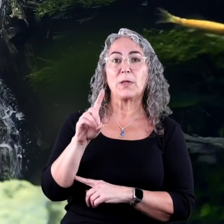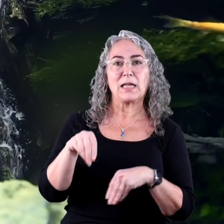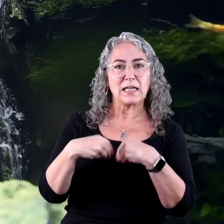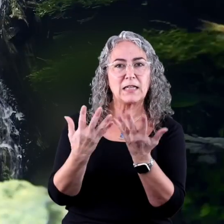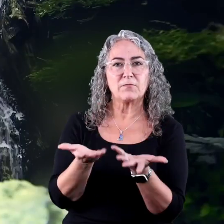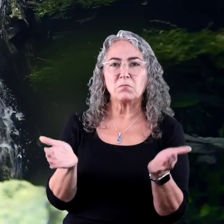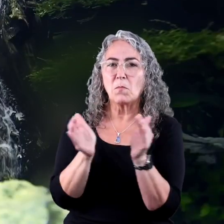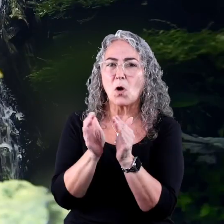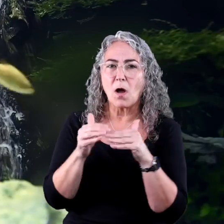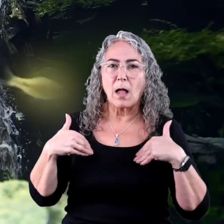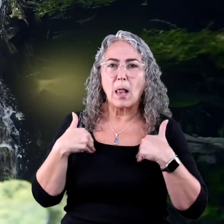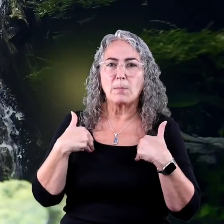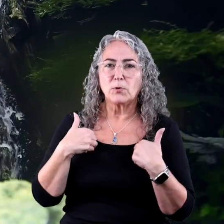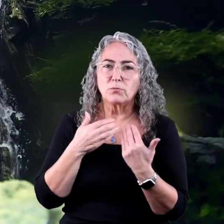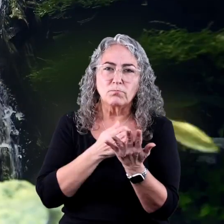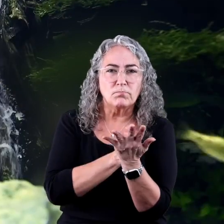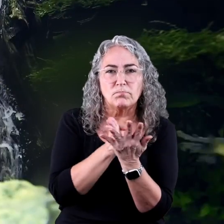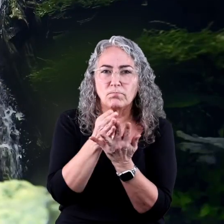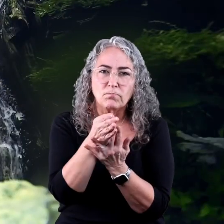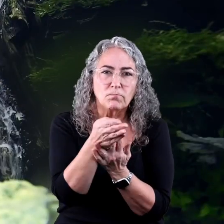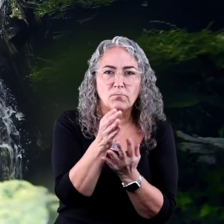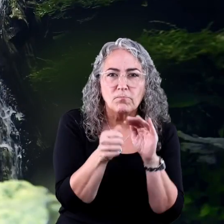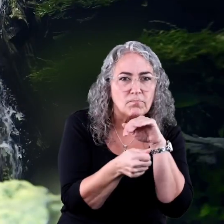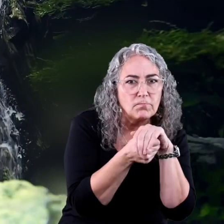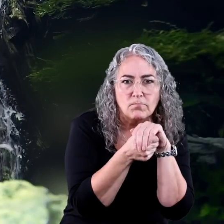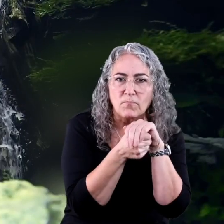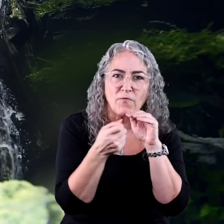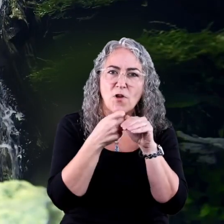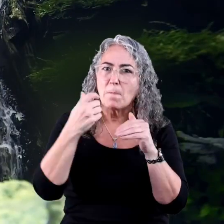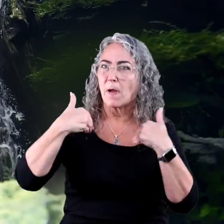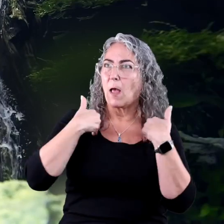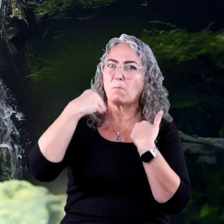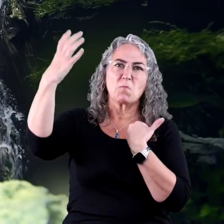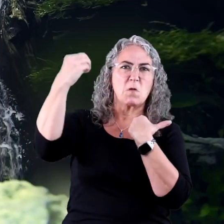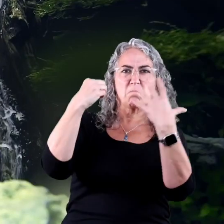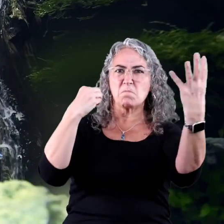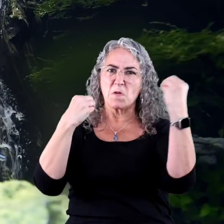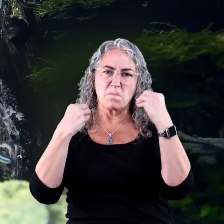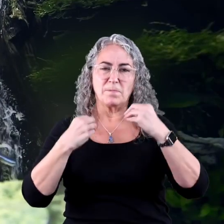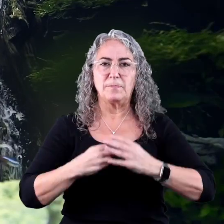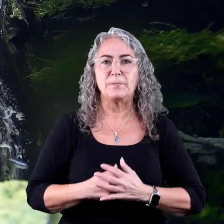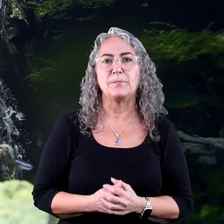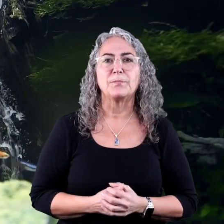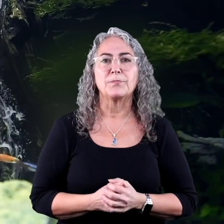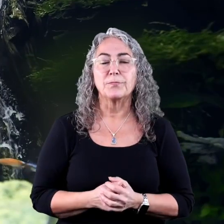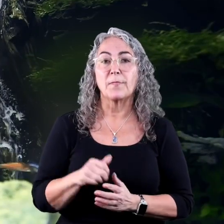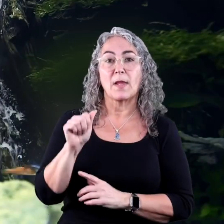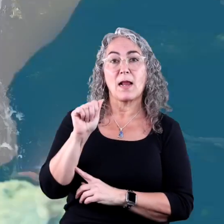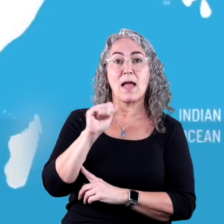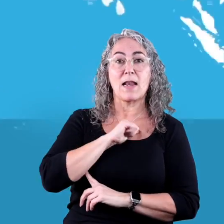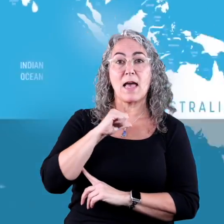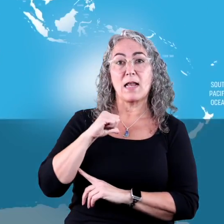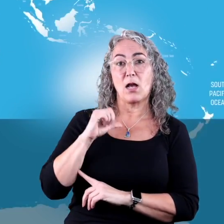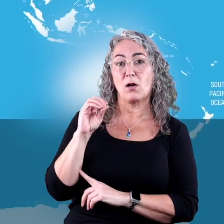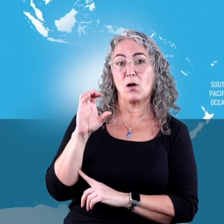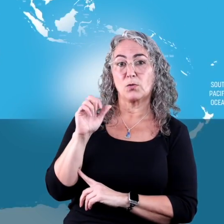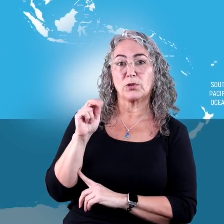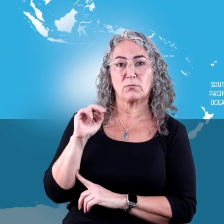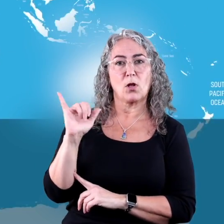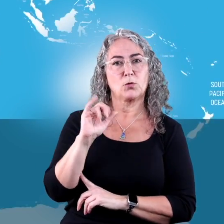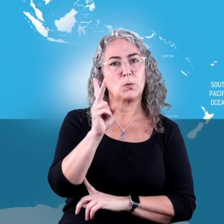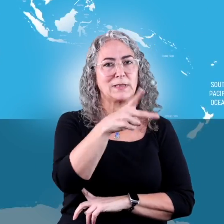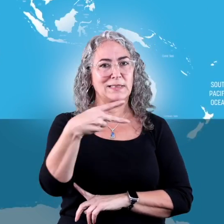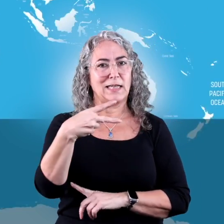Seaweed gives smaller animals in the ocean a place to live and hide from larger animals and predators. The Atlantic